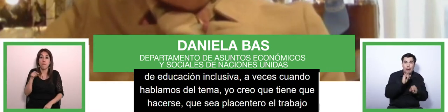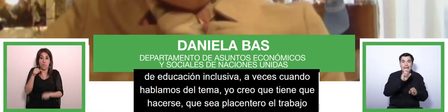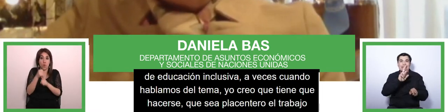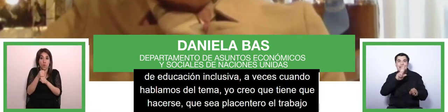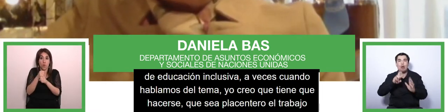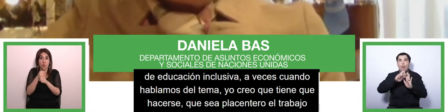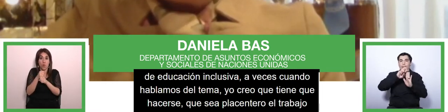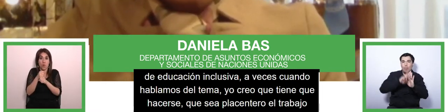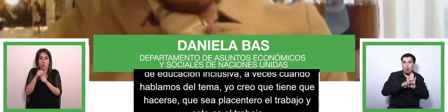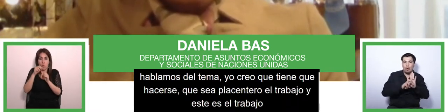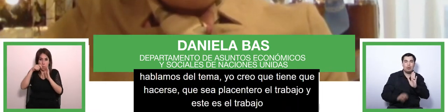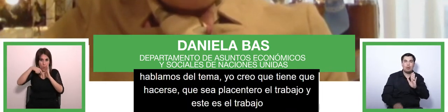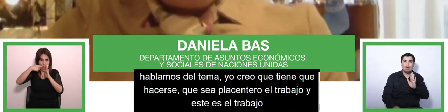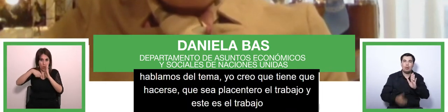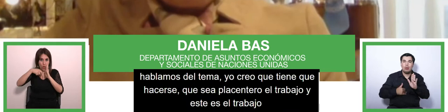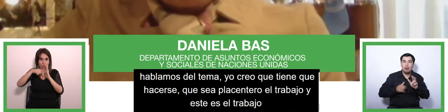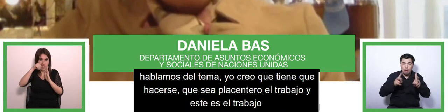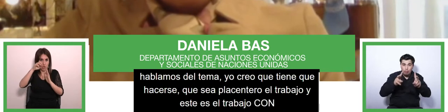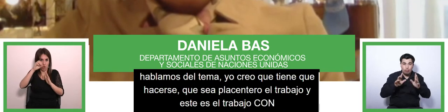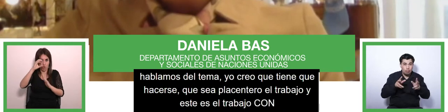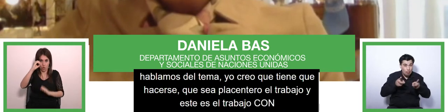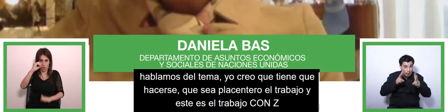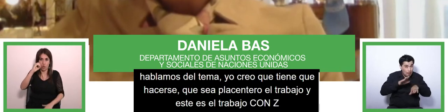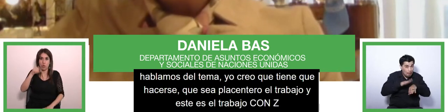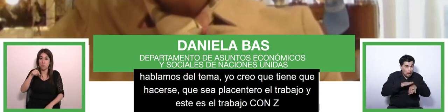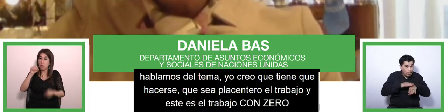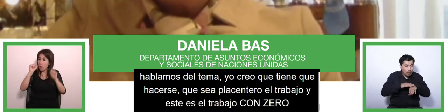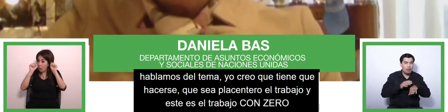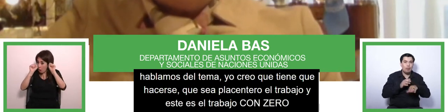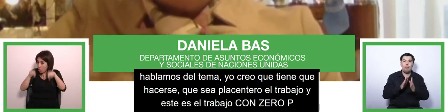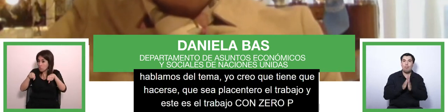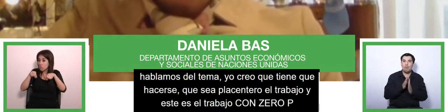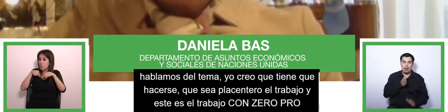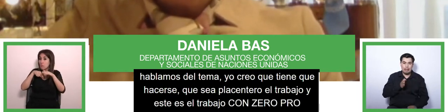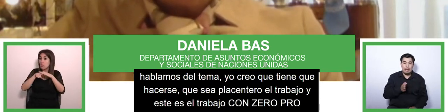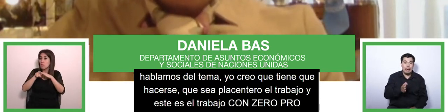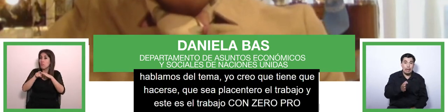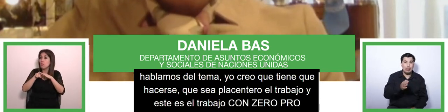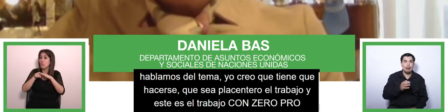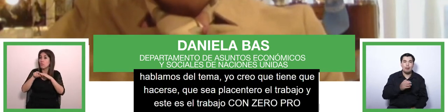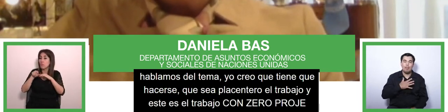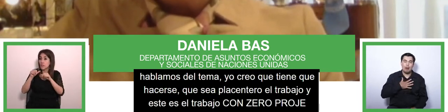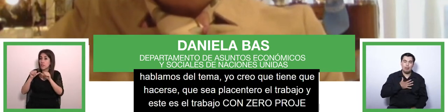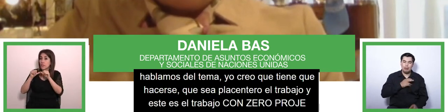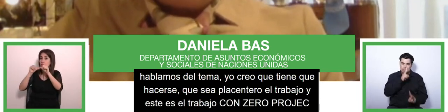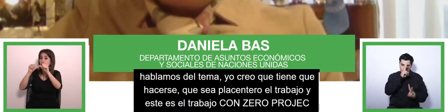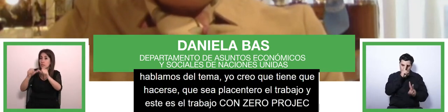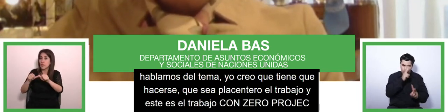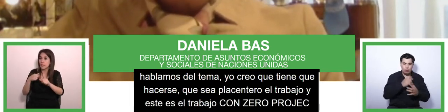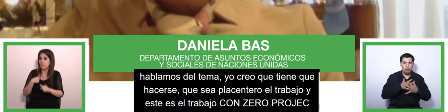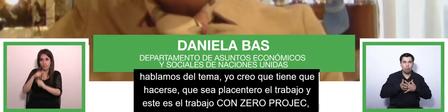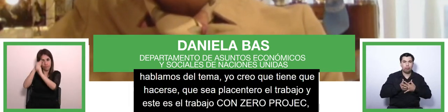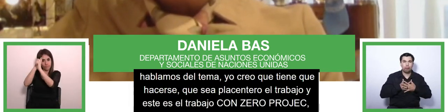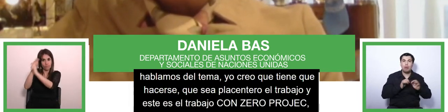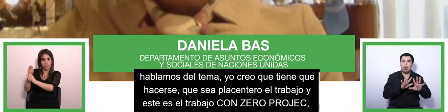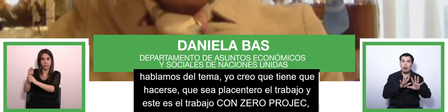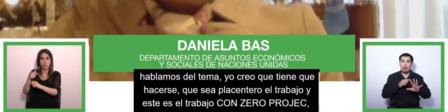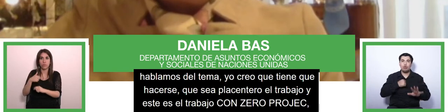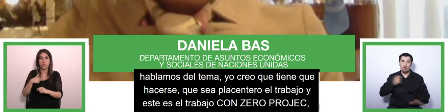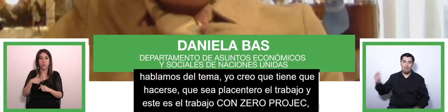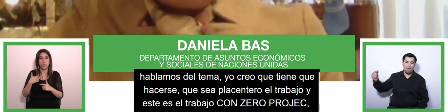first to be a tiny bit more formal it is a real great honor for me to be here today with